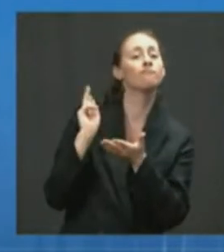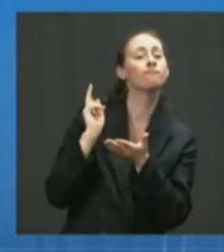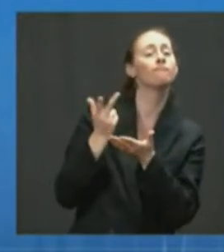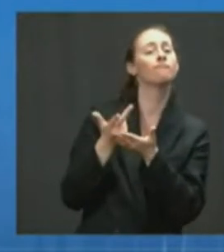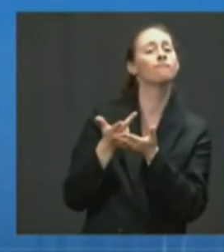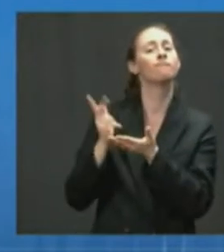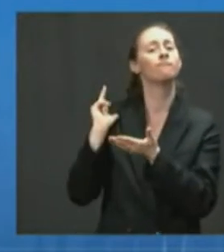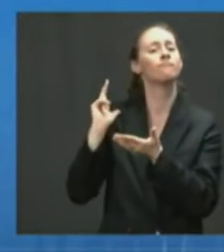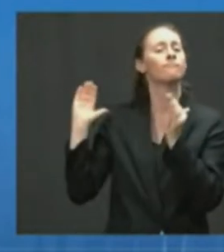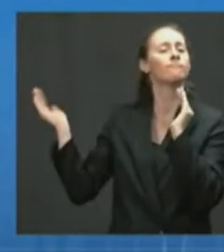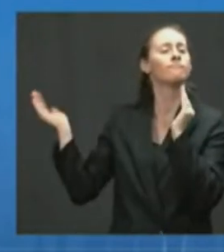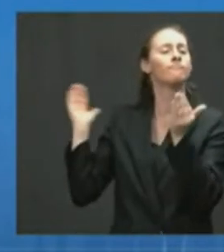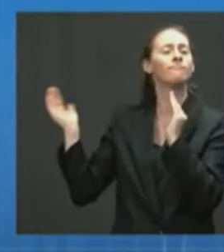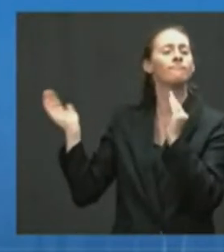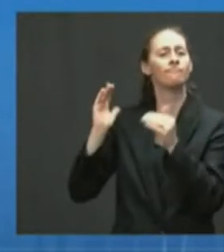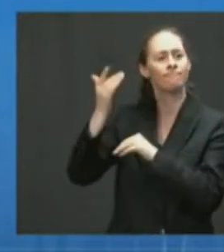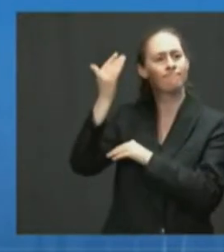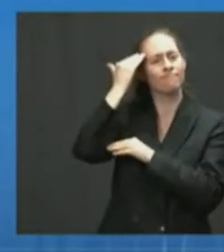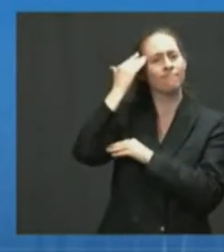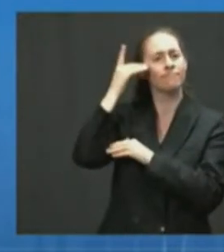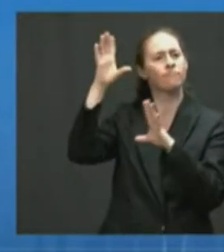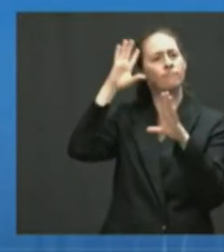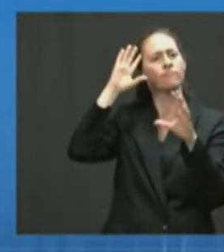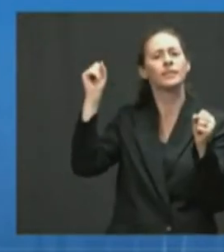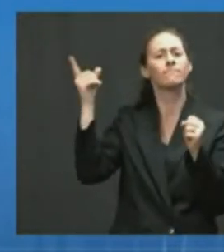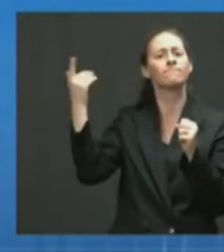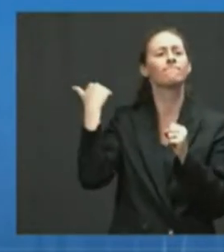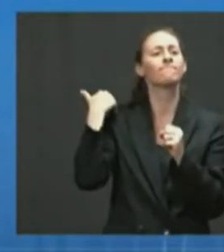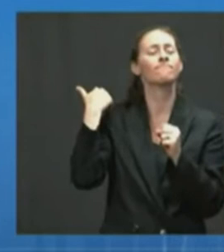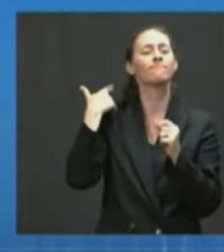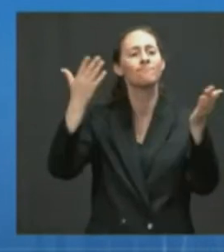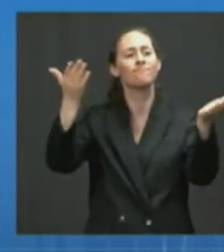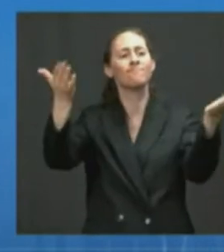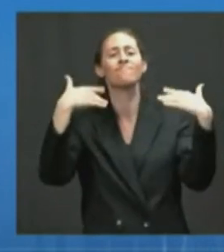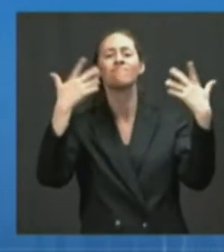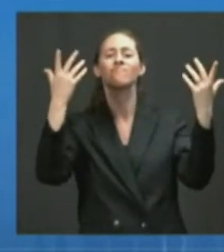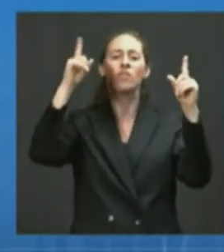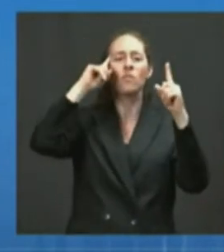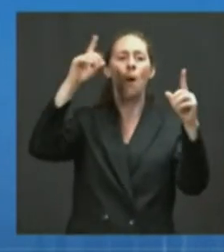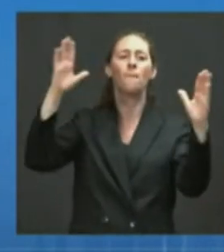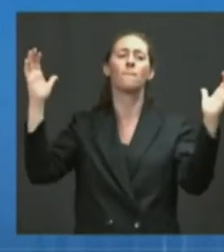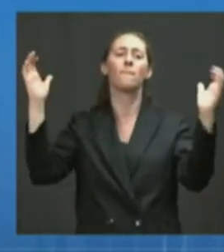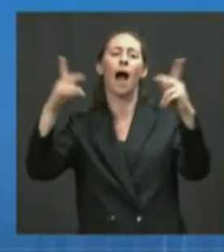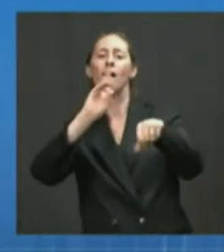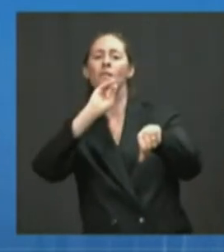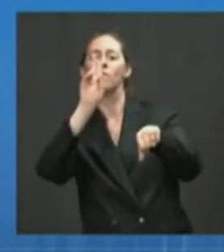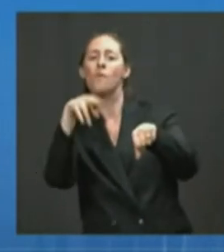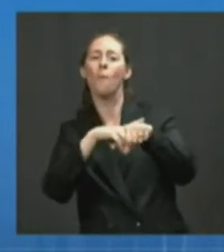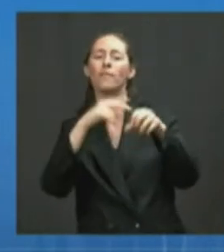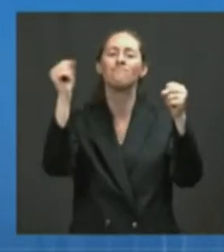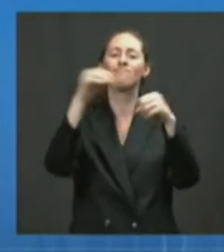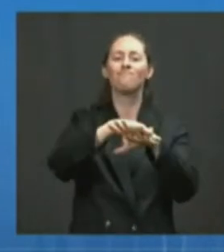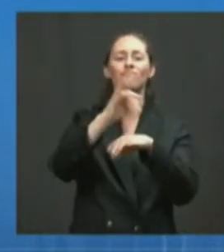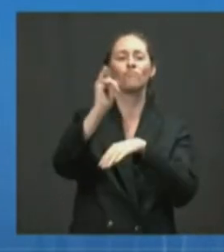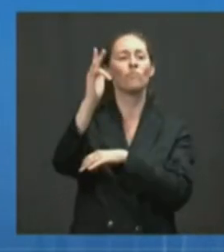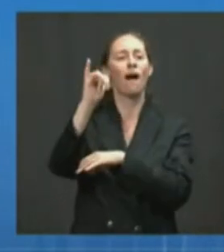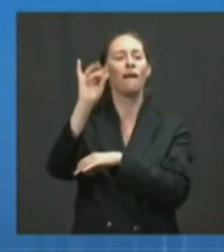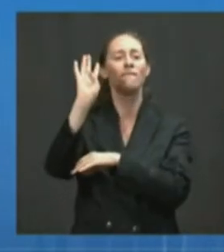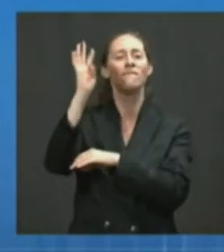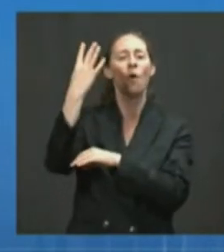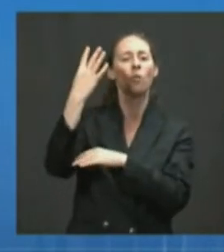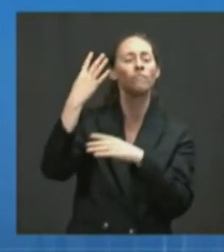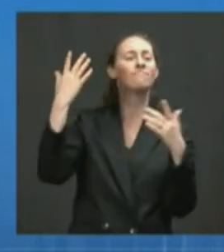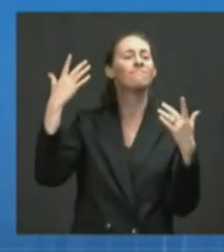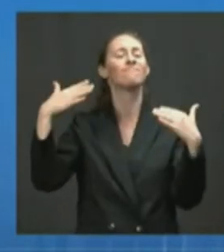welcomed sort of the world back to normal with the 4th of July party on the White House lawn and it felt like we